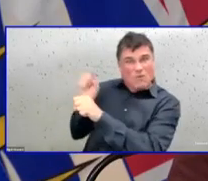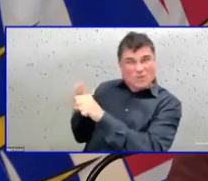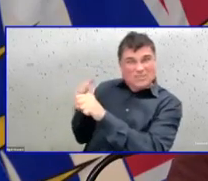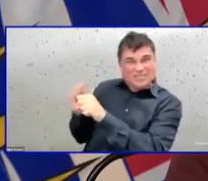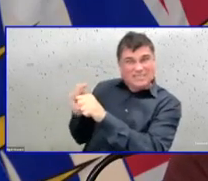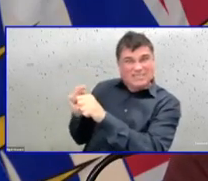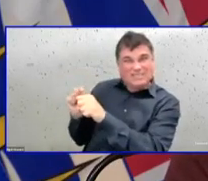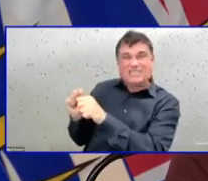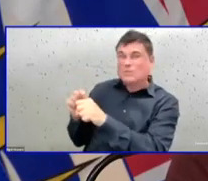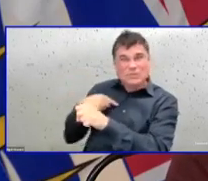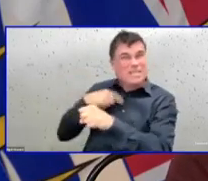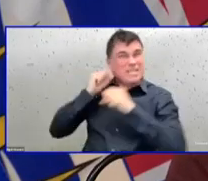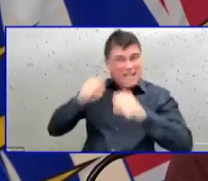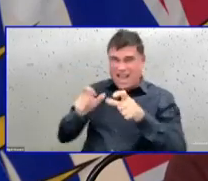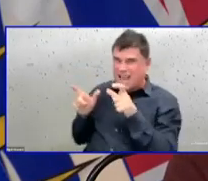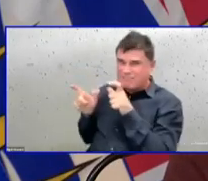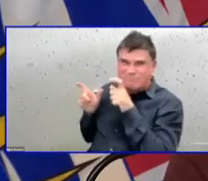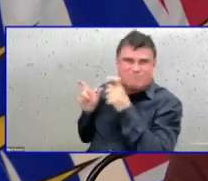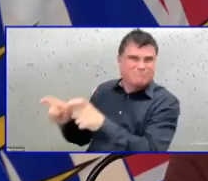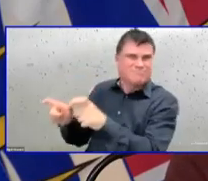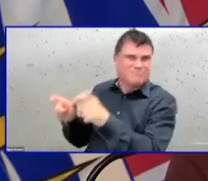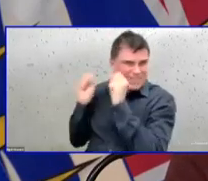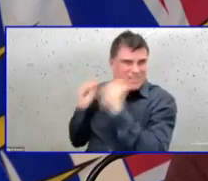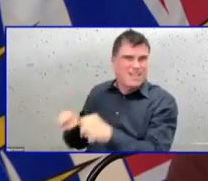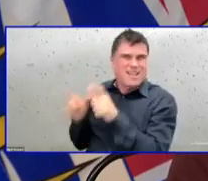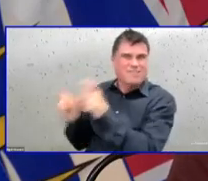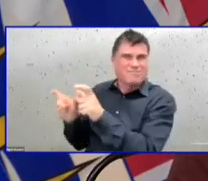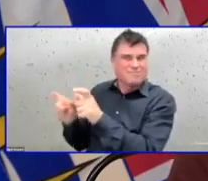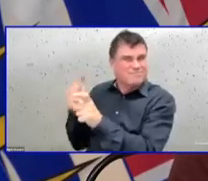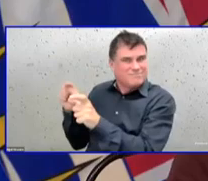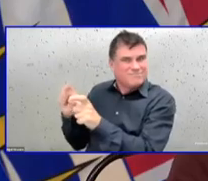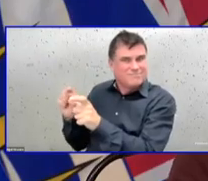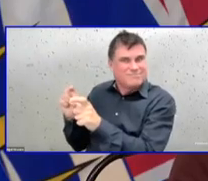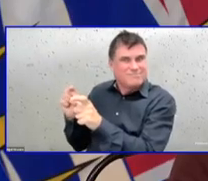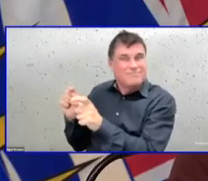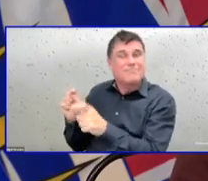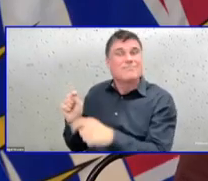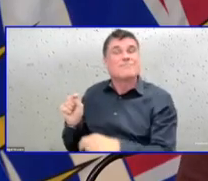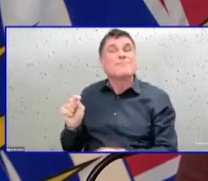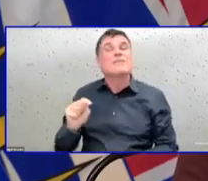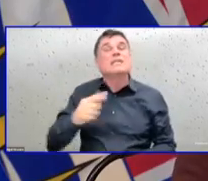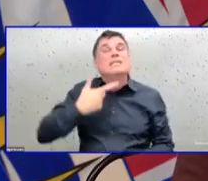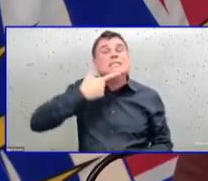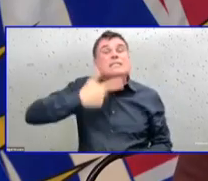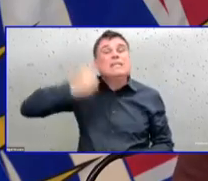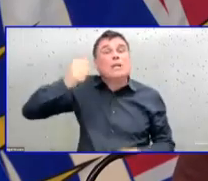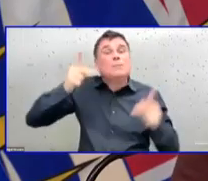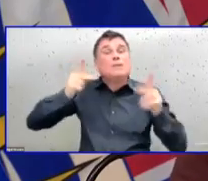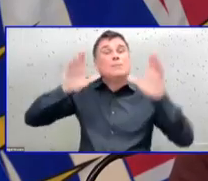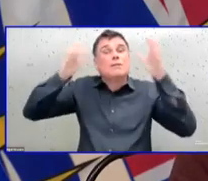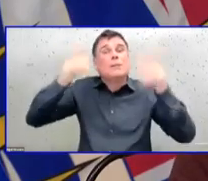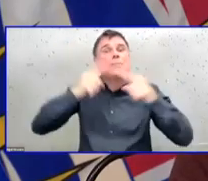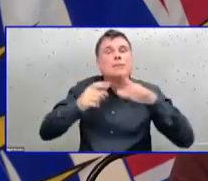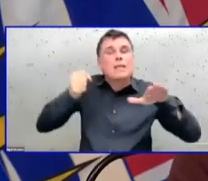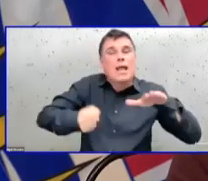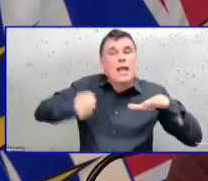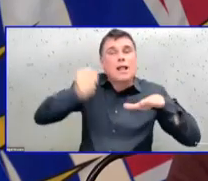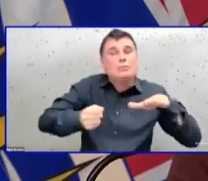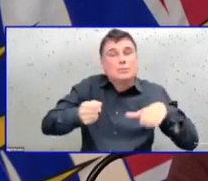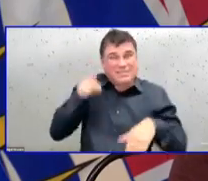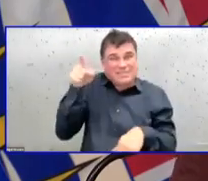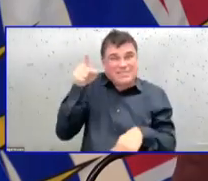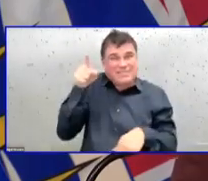Our seniors and elders continue to be vulnerable. And that is why we've rolled out the vaccine booster dose to them